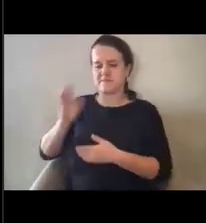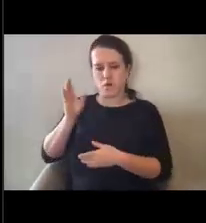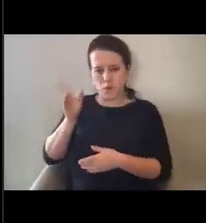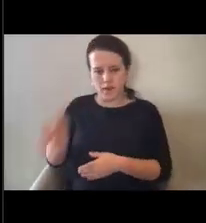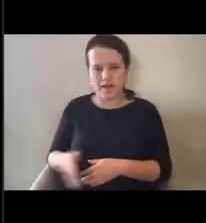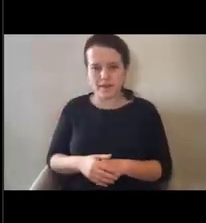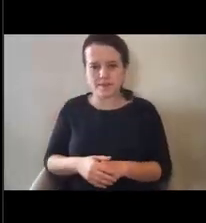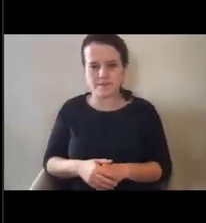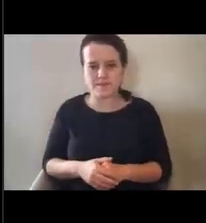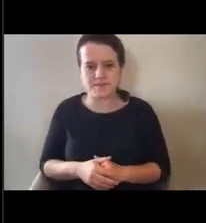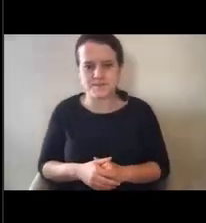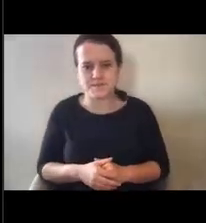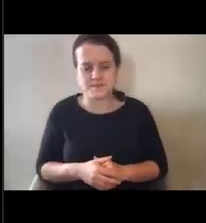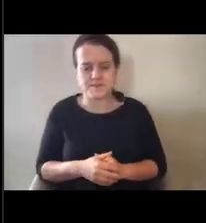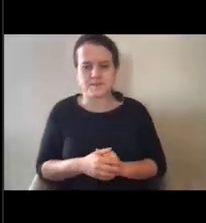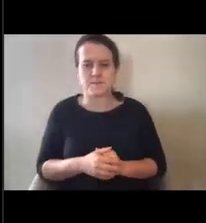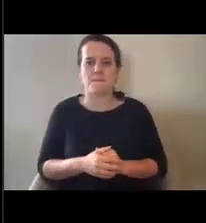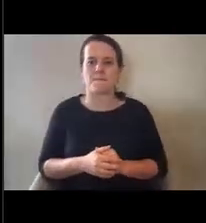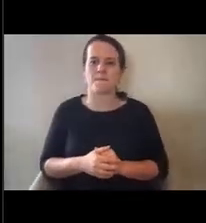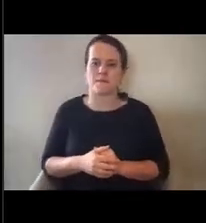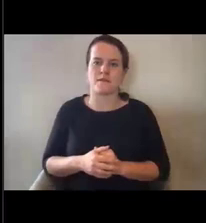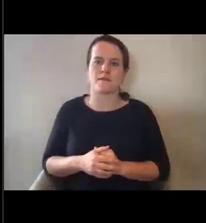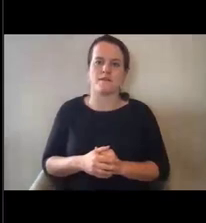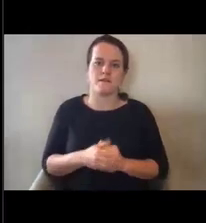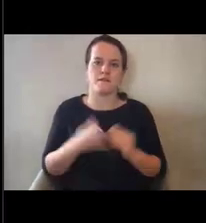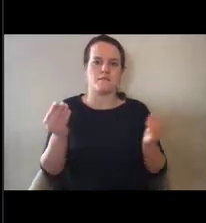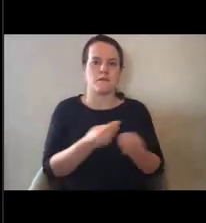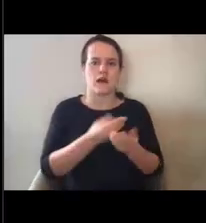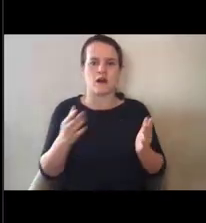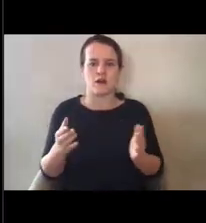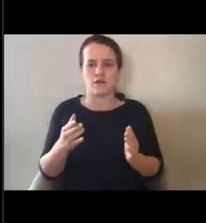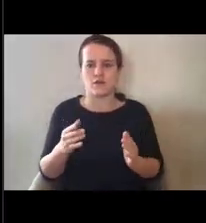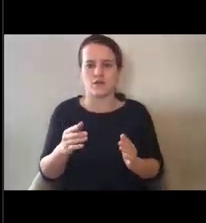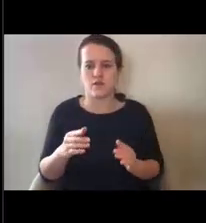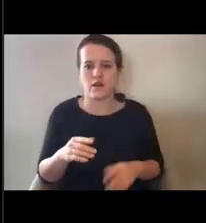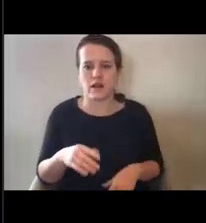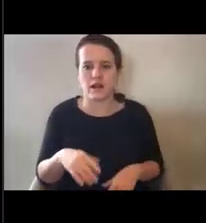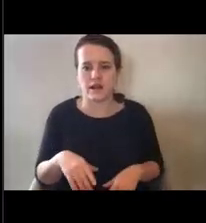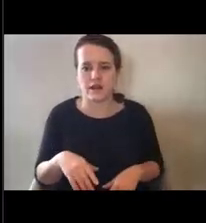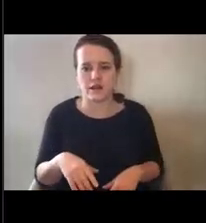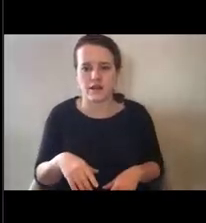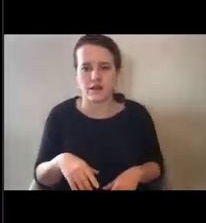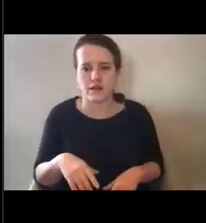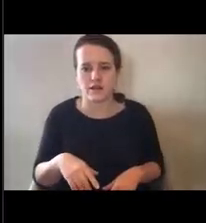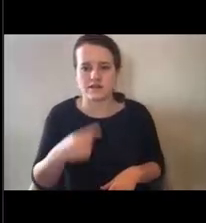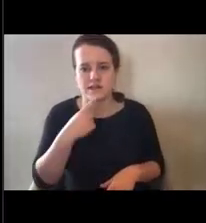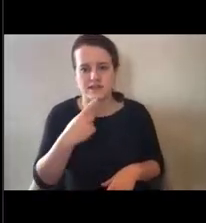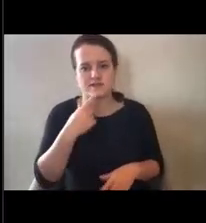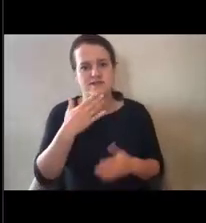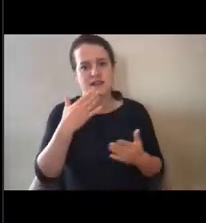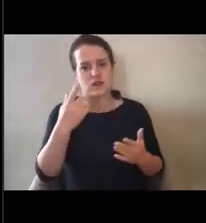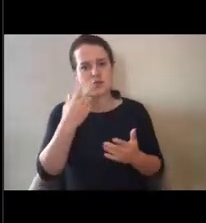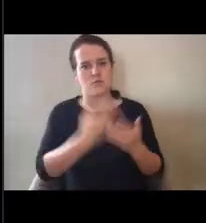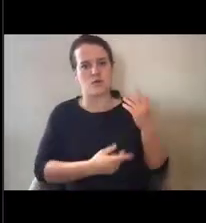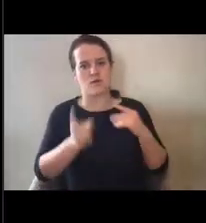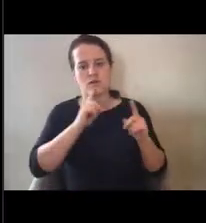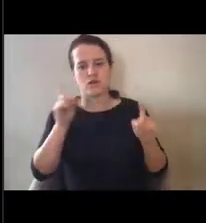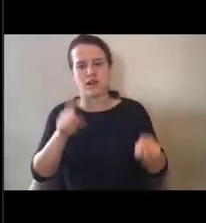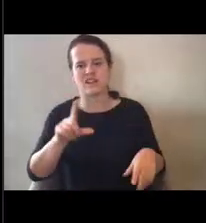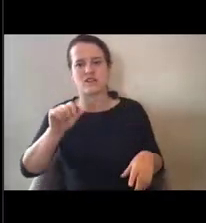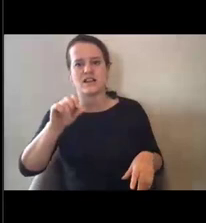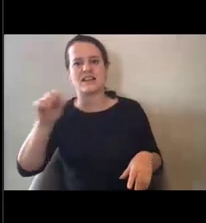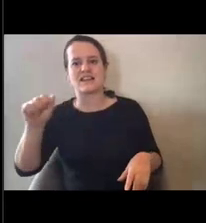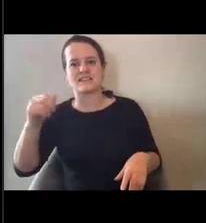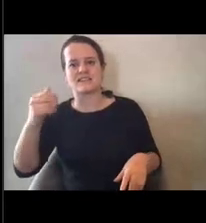Terrific. Thank you both so much for that, the presentation and, and the responses to these questions. In the interest of time,